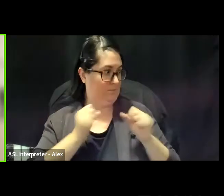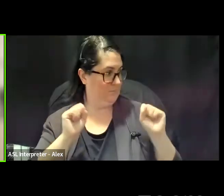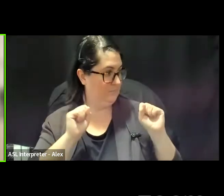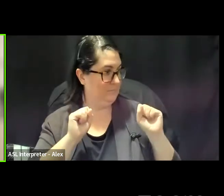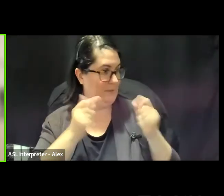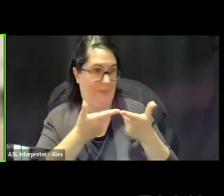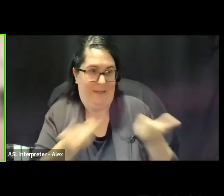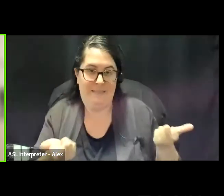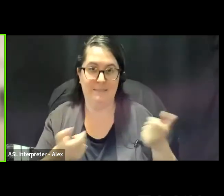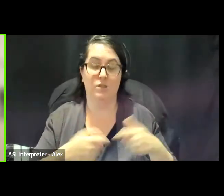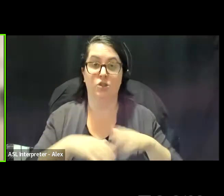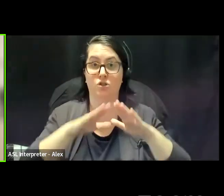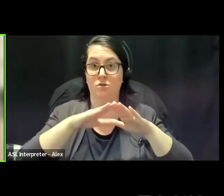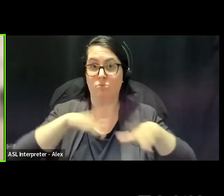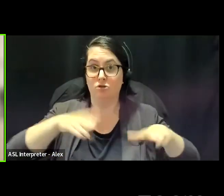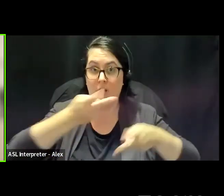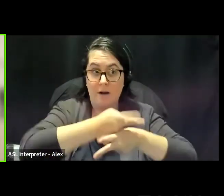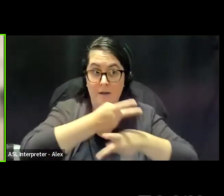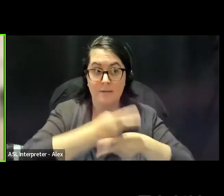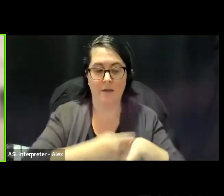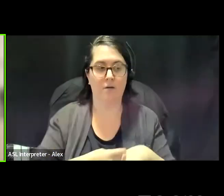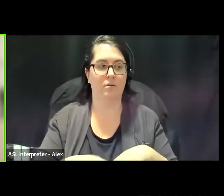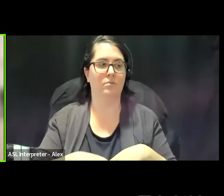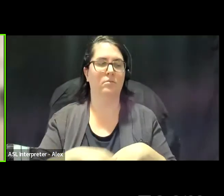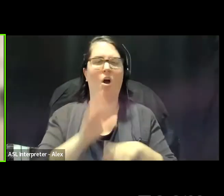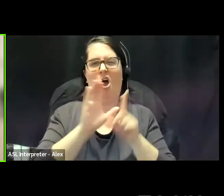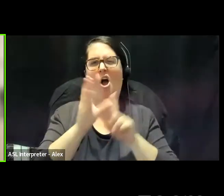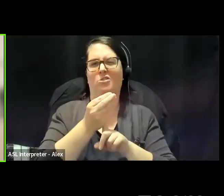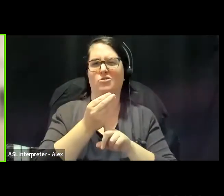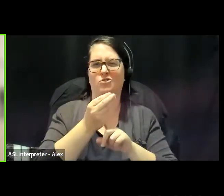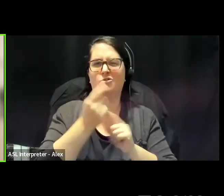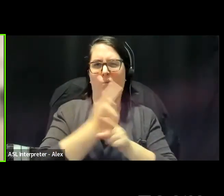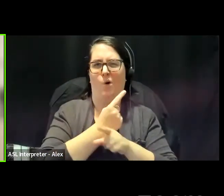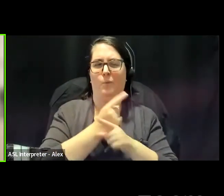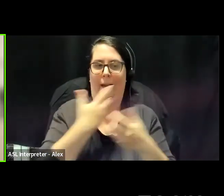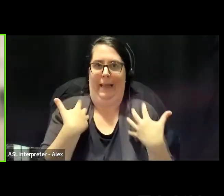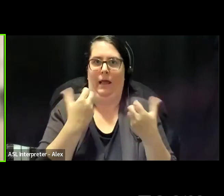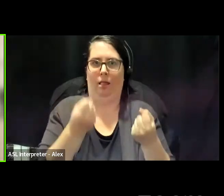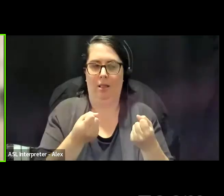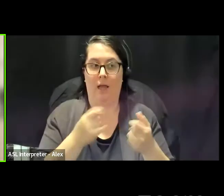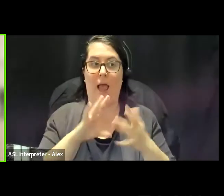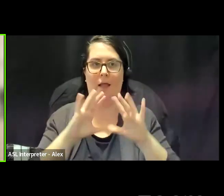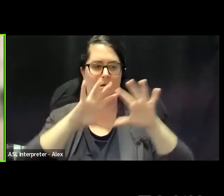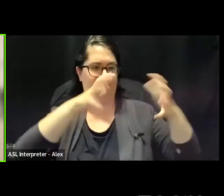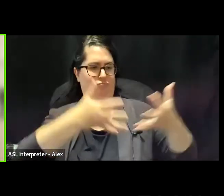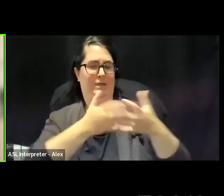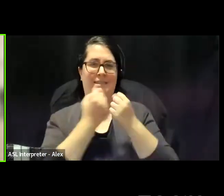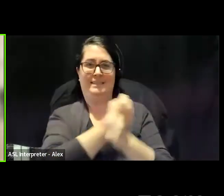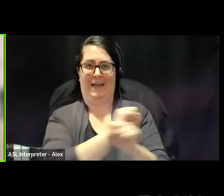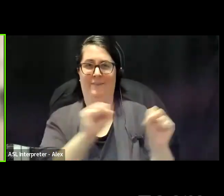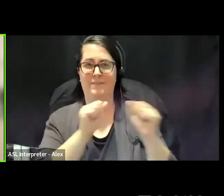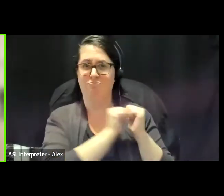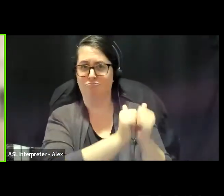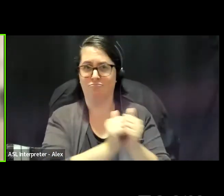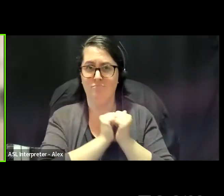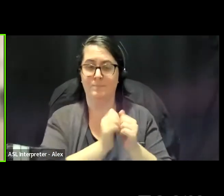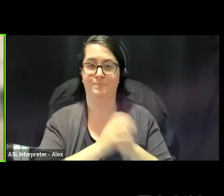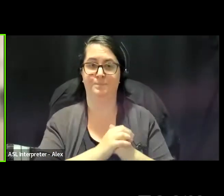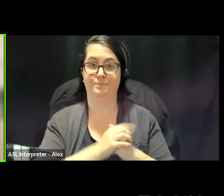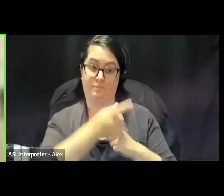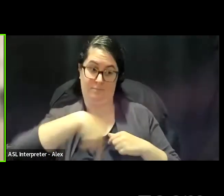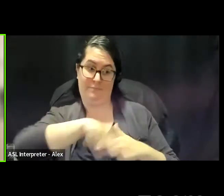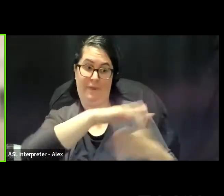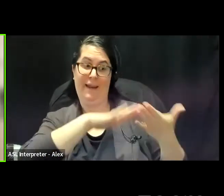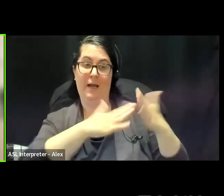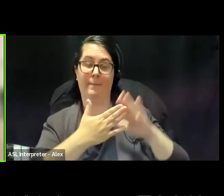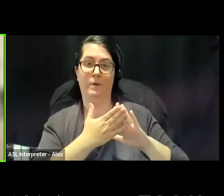childcare, culturally appropriate healing and collective safety. Wayward communities kicked into